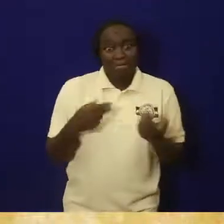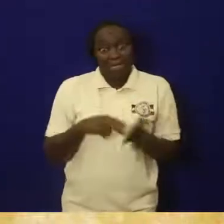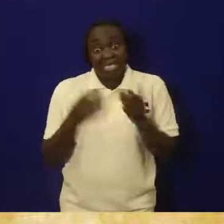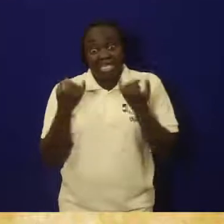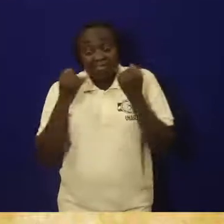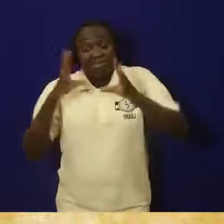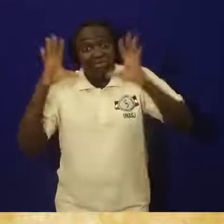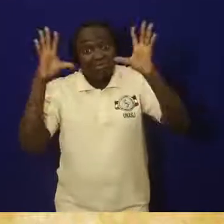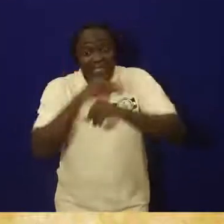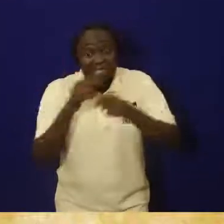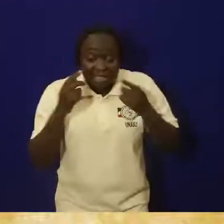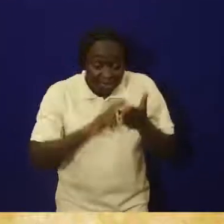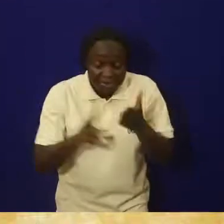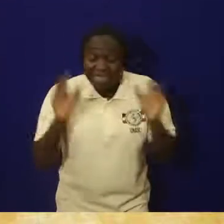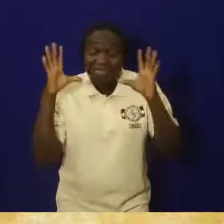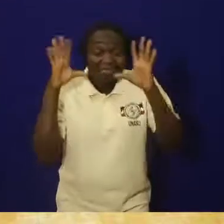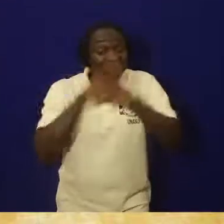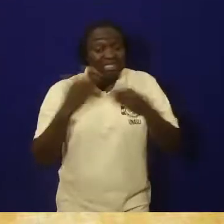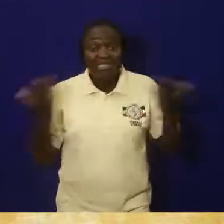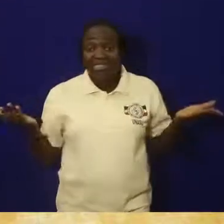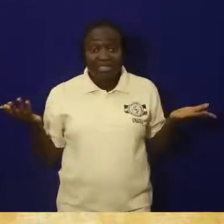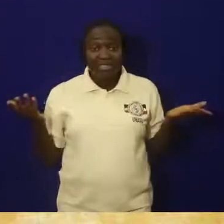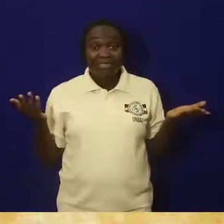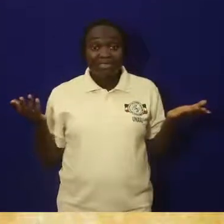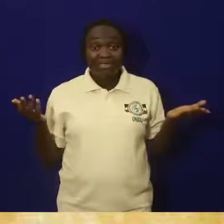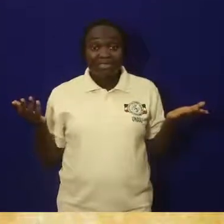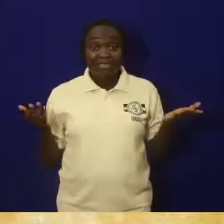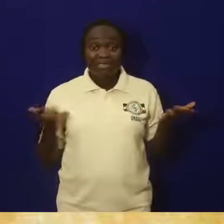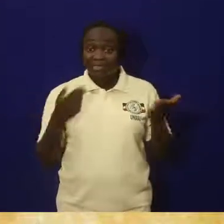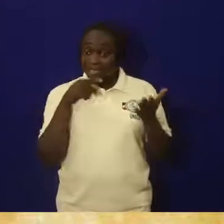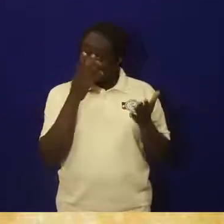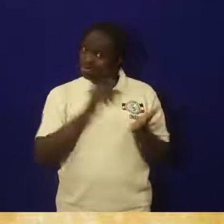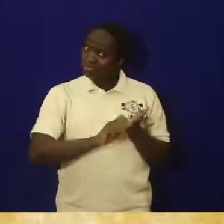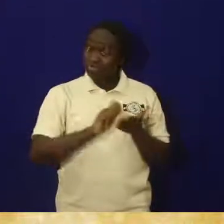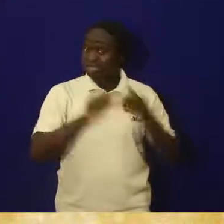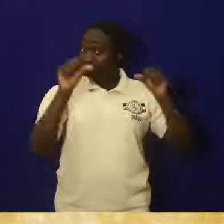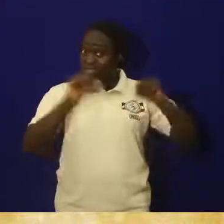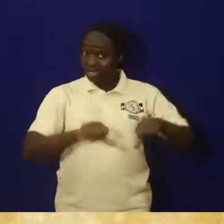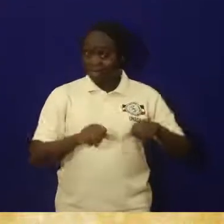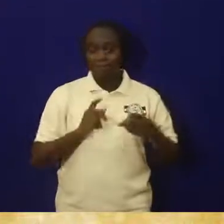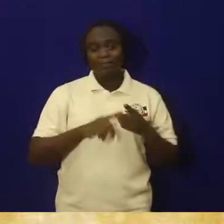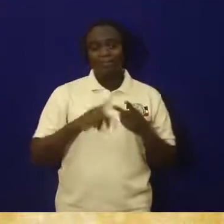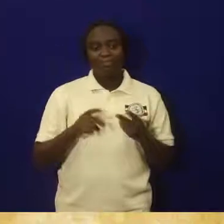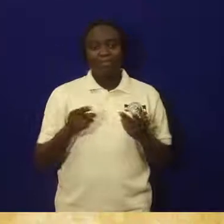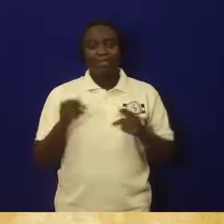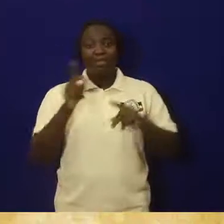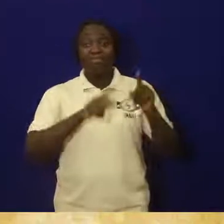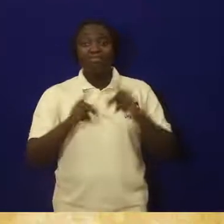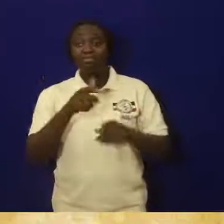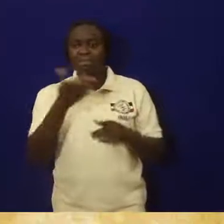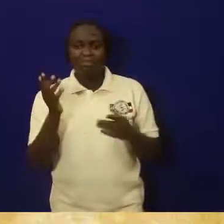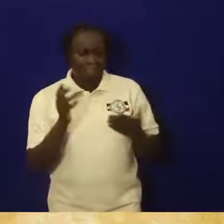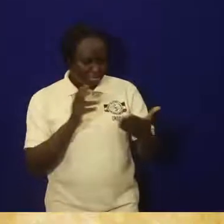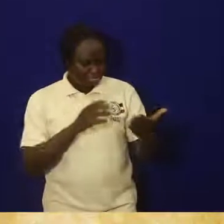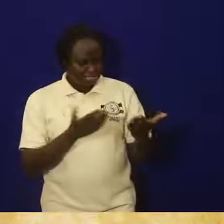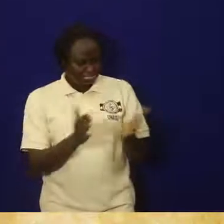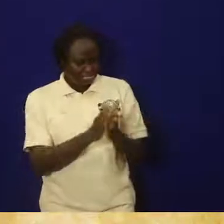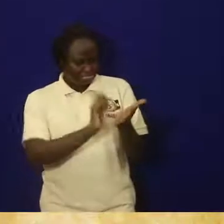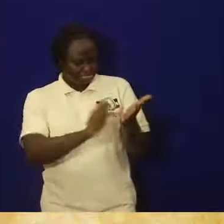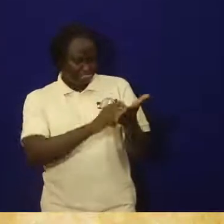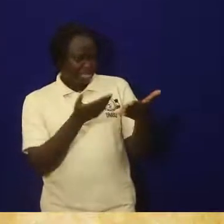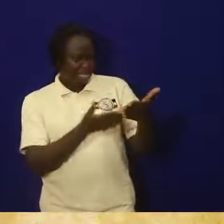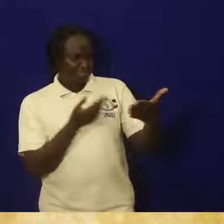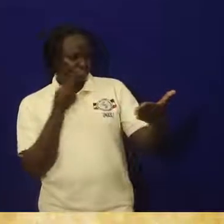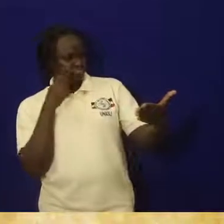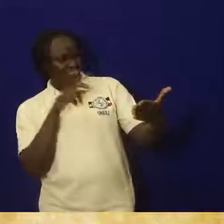information. And another disadvantage, perhaps, is that some people cannot interpret what is written.